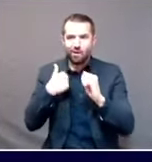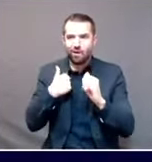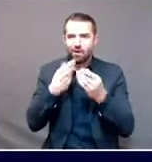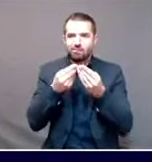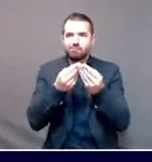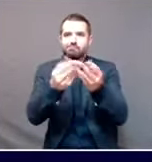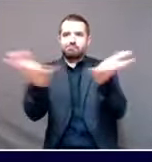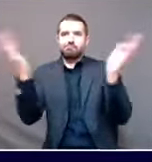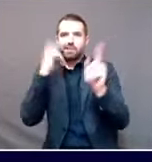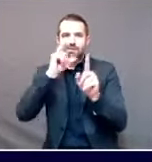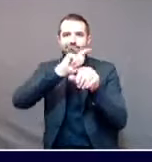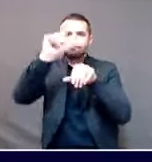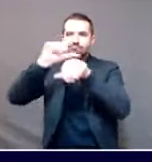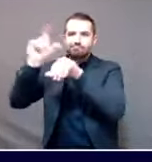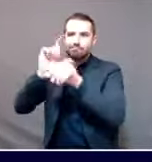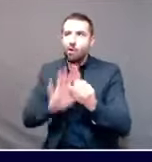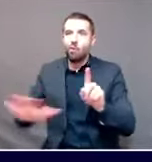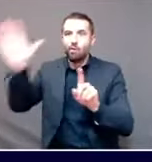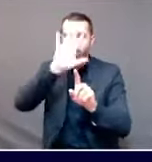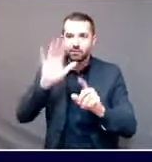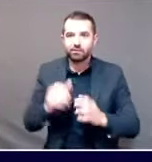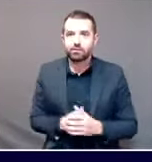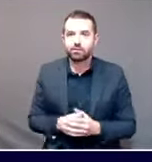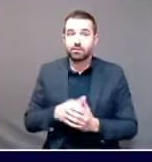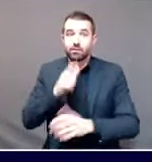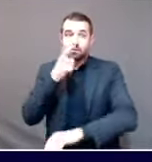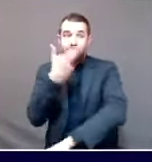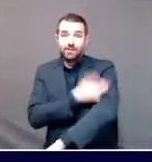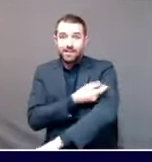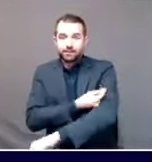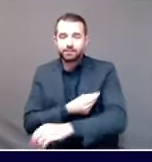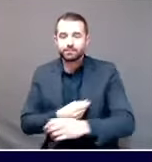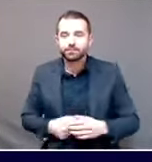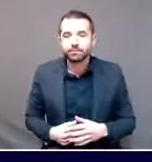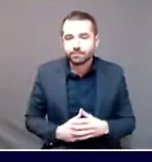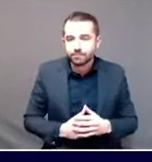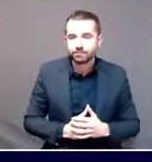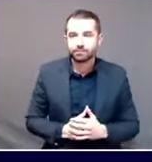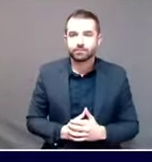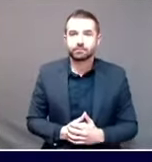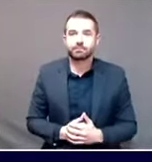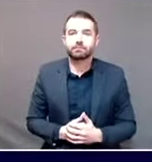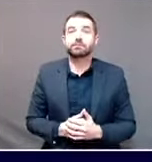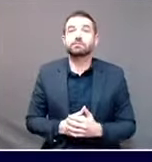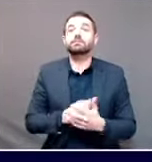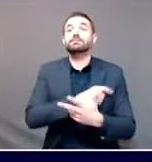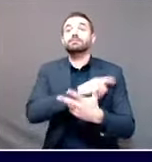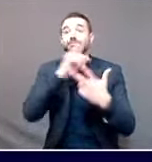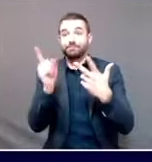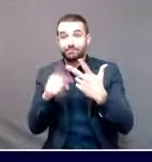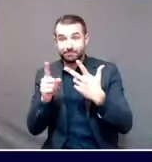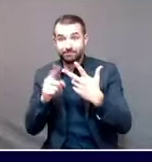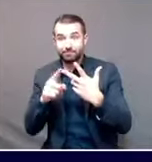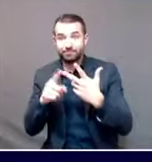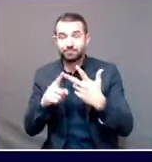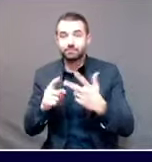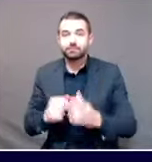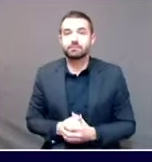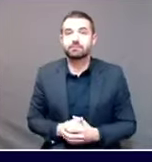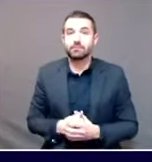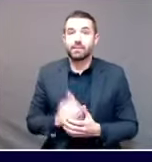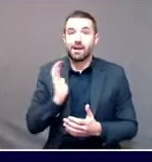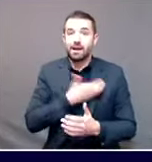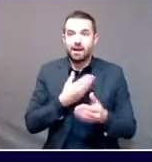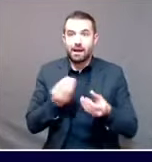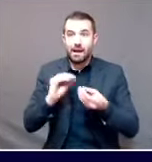The third thing I want to talk about today is where we stand with respect to the increasing number of new